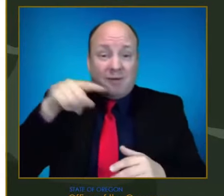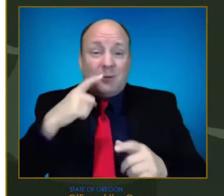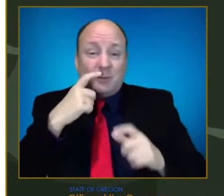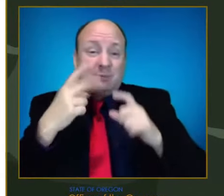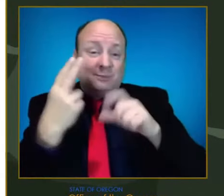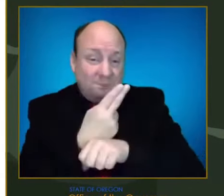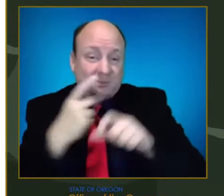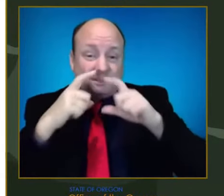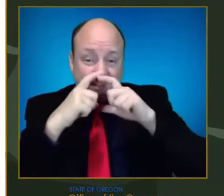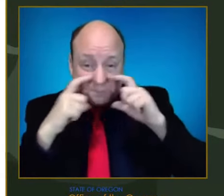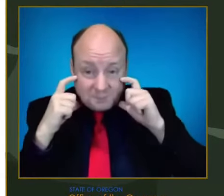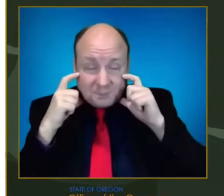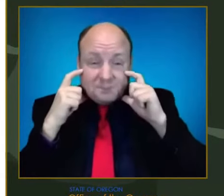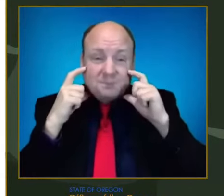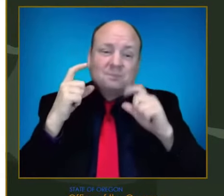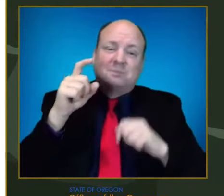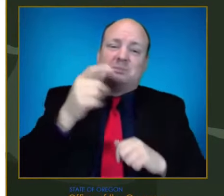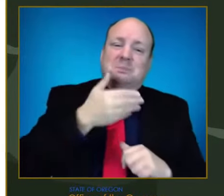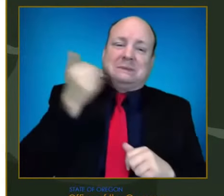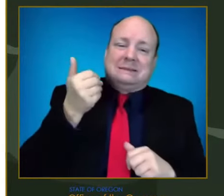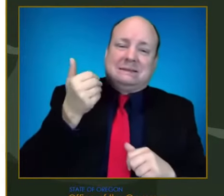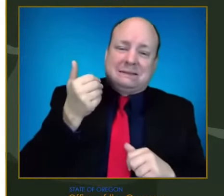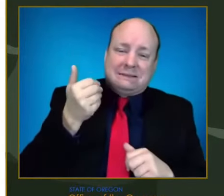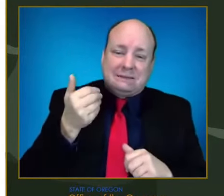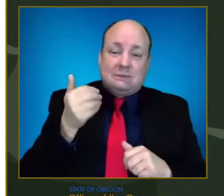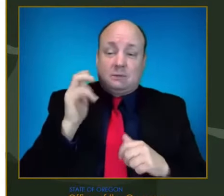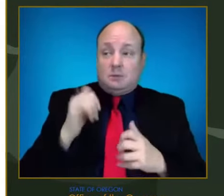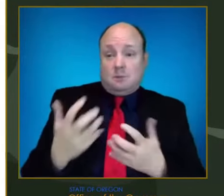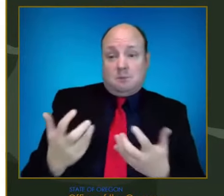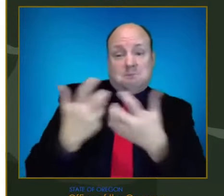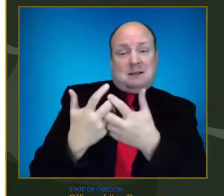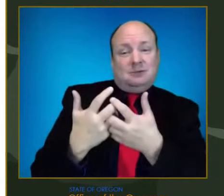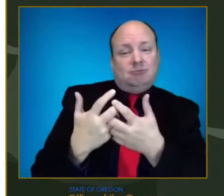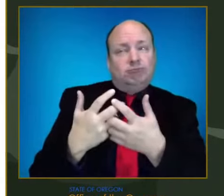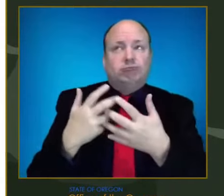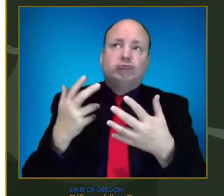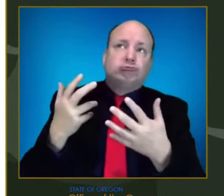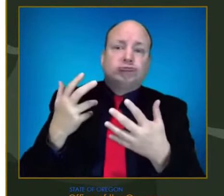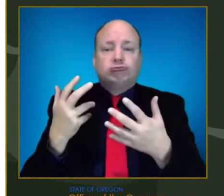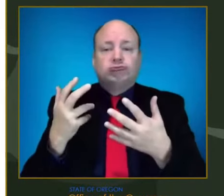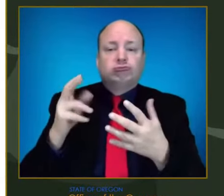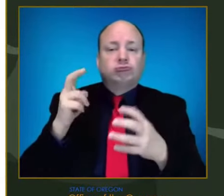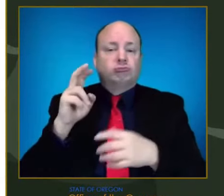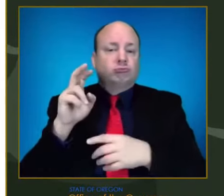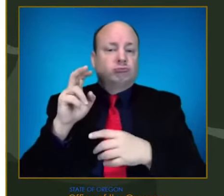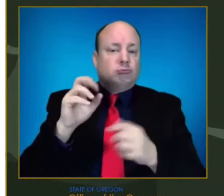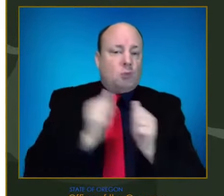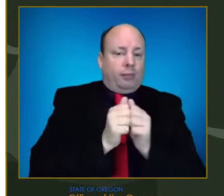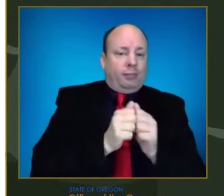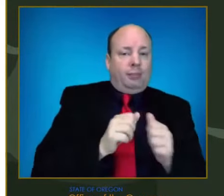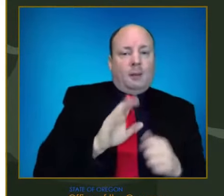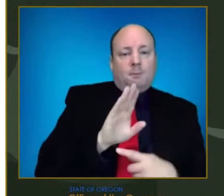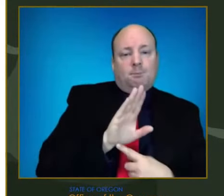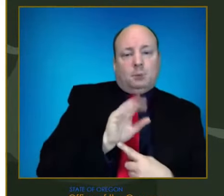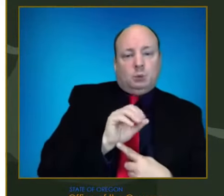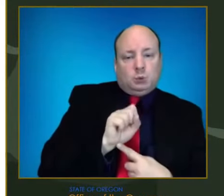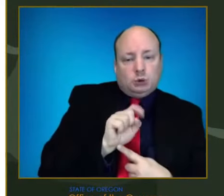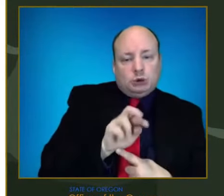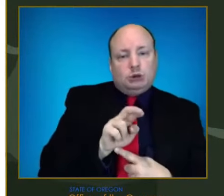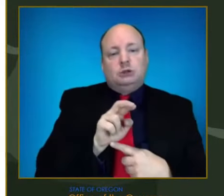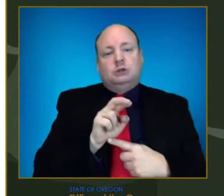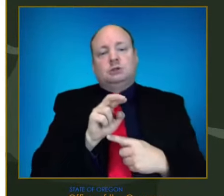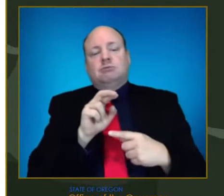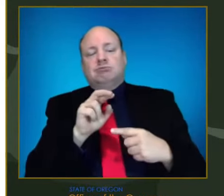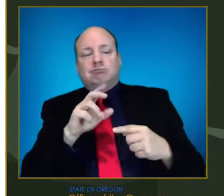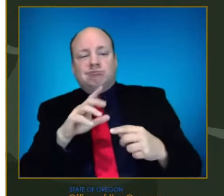if we combine those two effects, if you want a little bit better, um, situation, let's say those things do happen. And I'll show you in the next slide, the combined